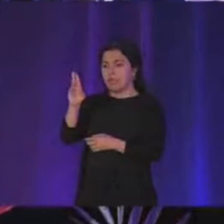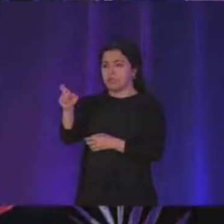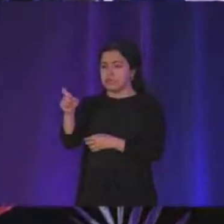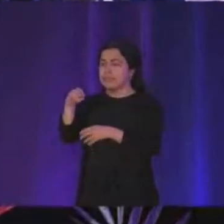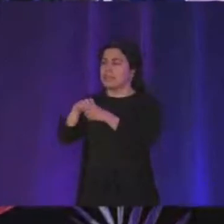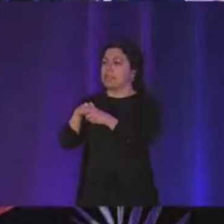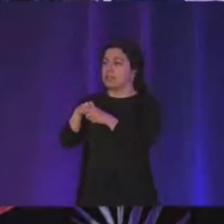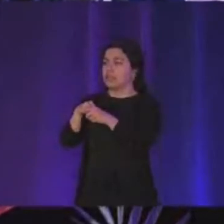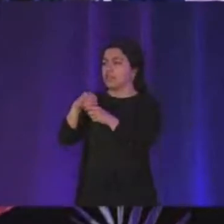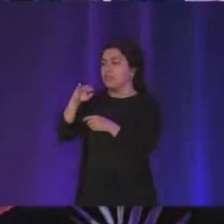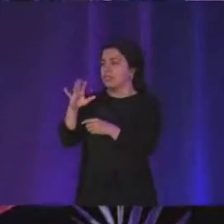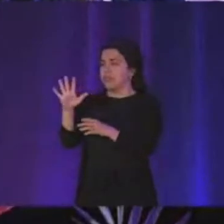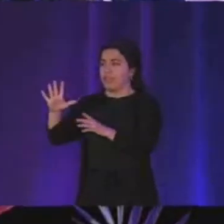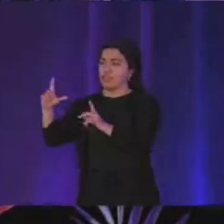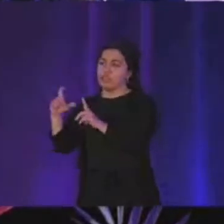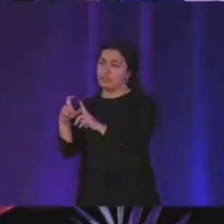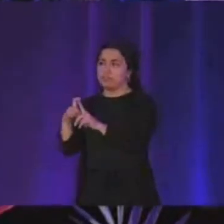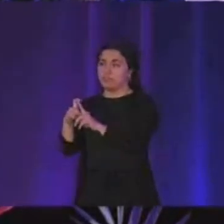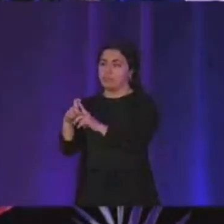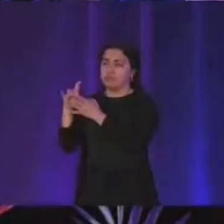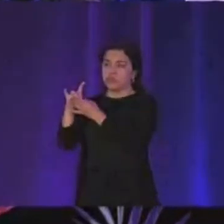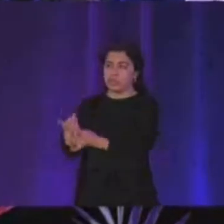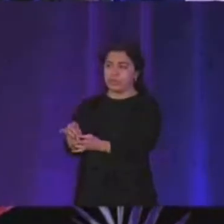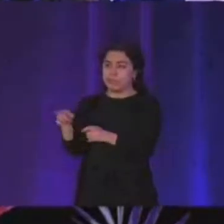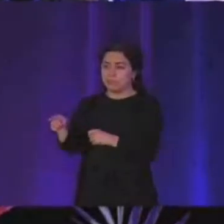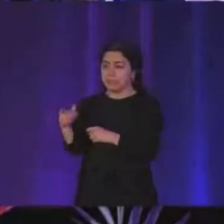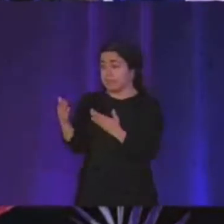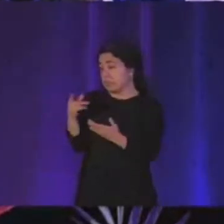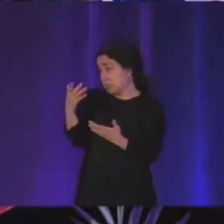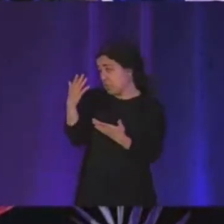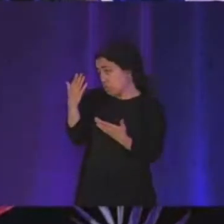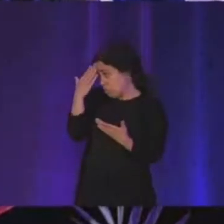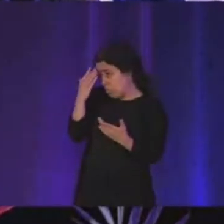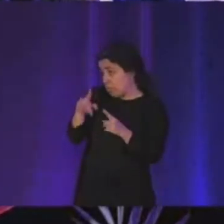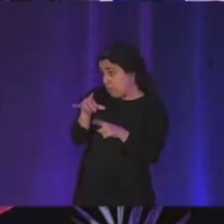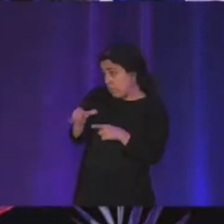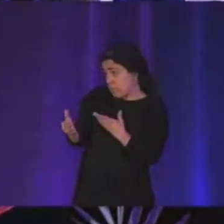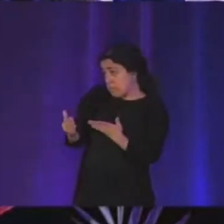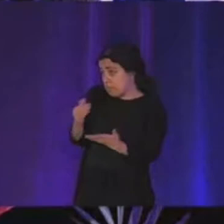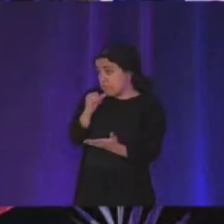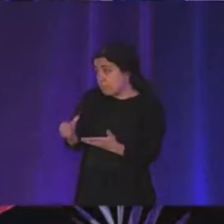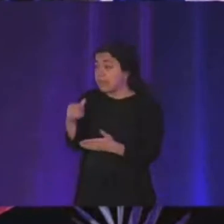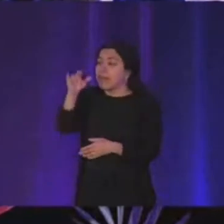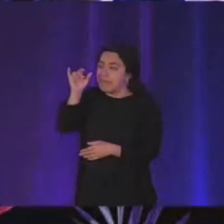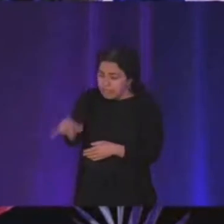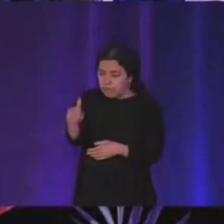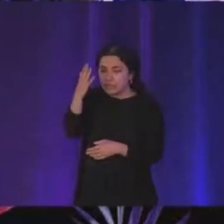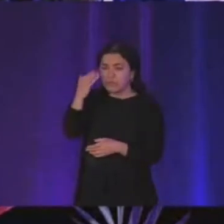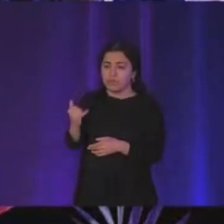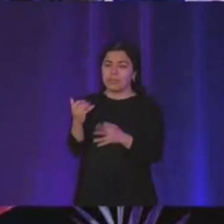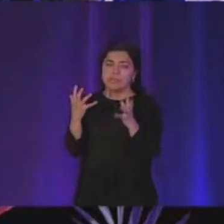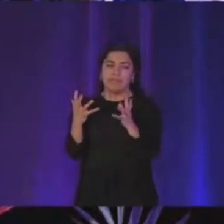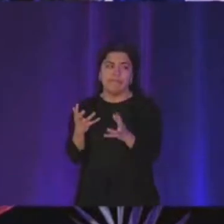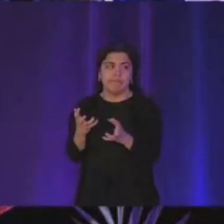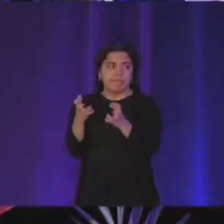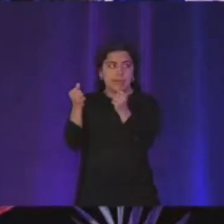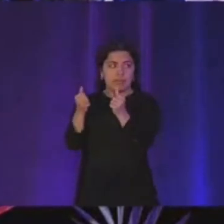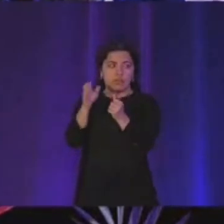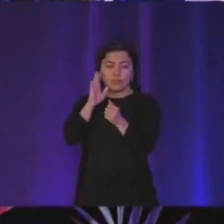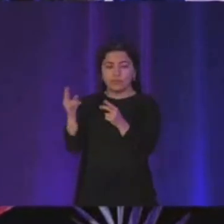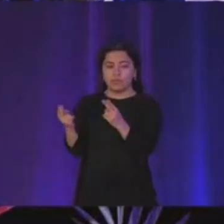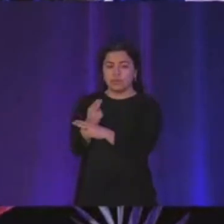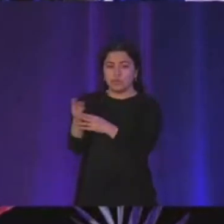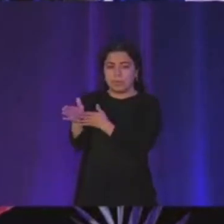about this and so this is why so this is why it's actually uh faster to use